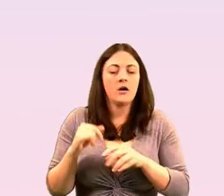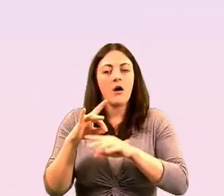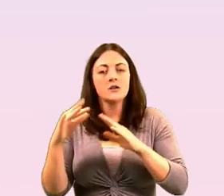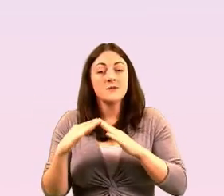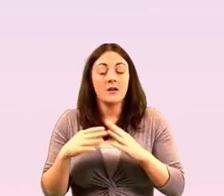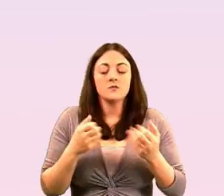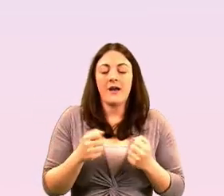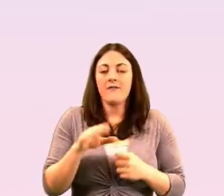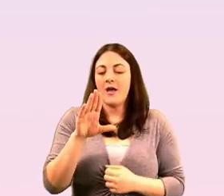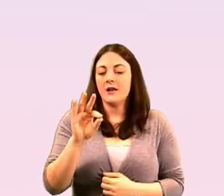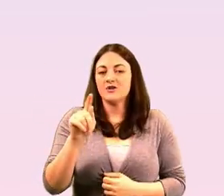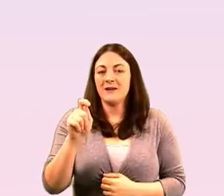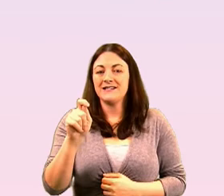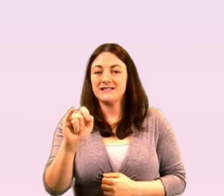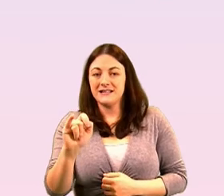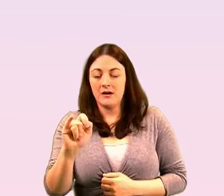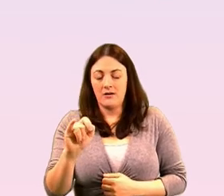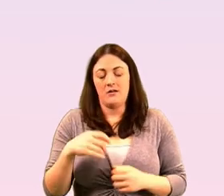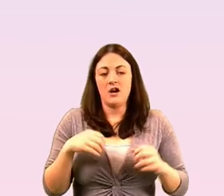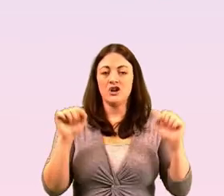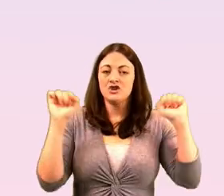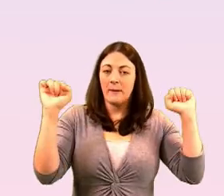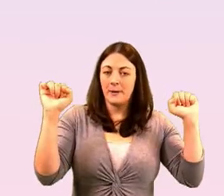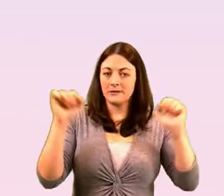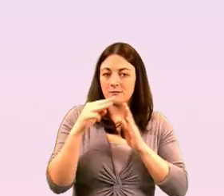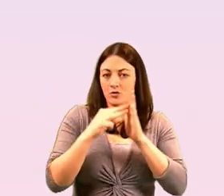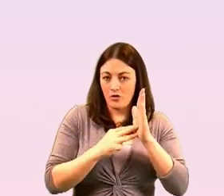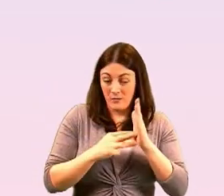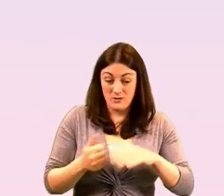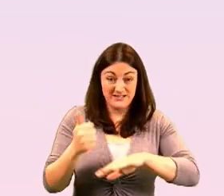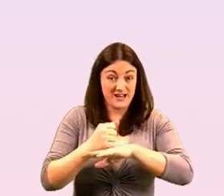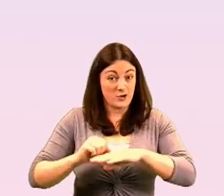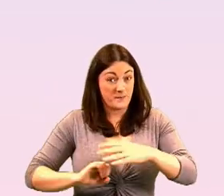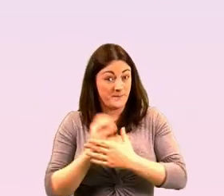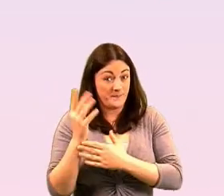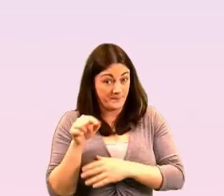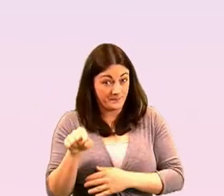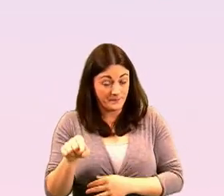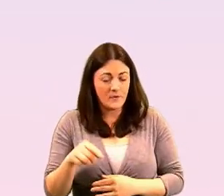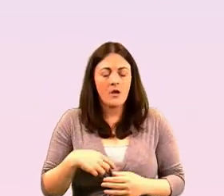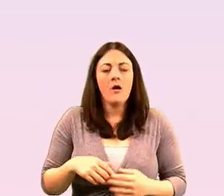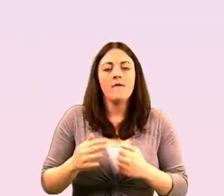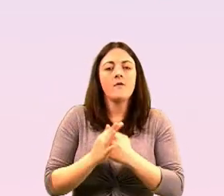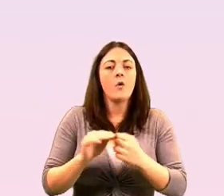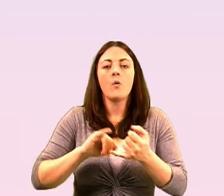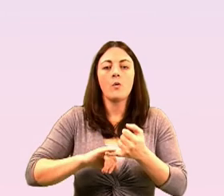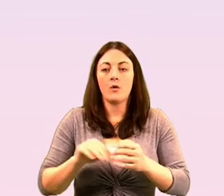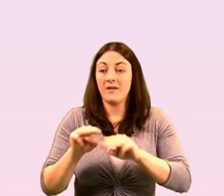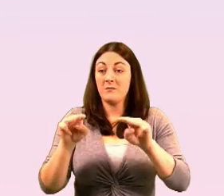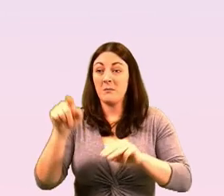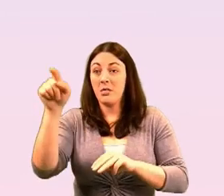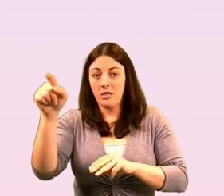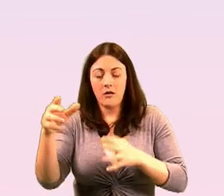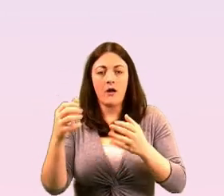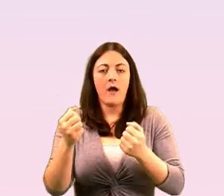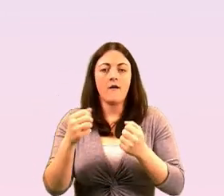champions program and we're we're trained we've developed a specialist training for people working in older lgbti health